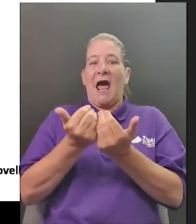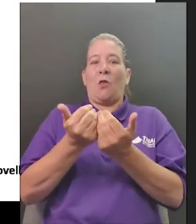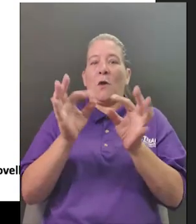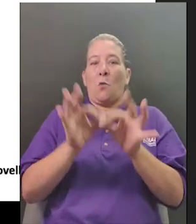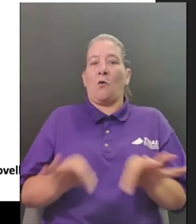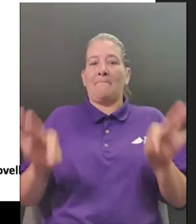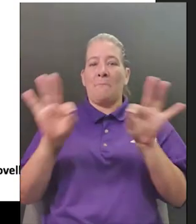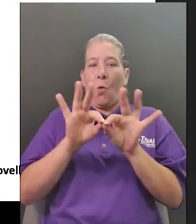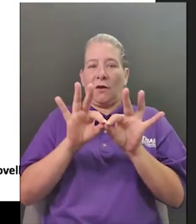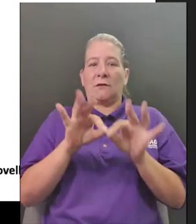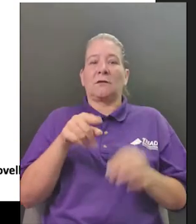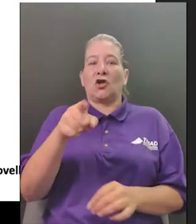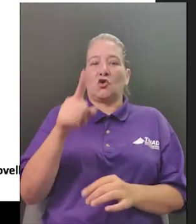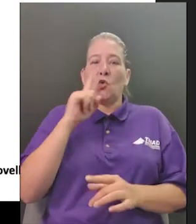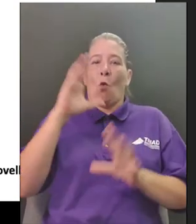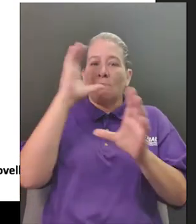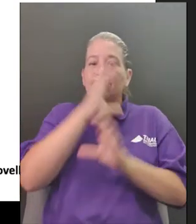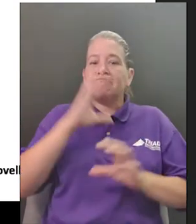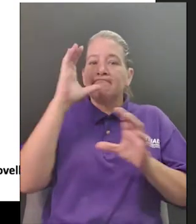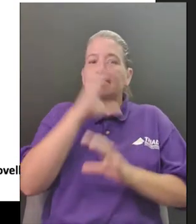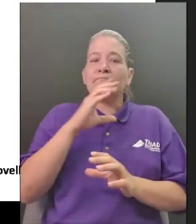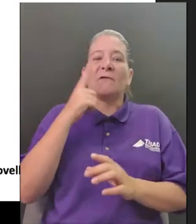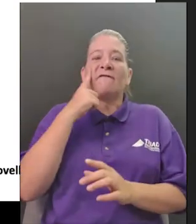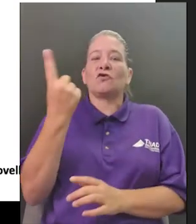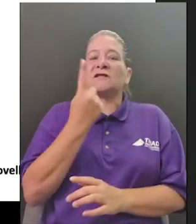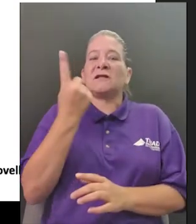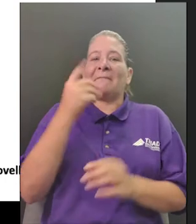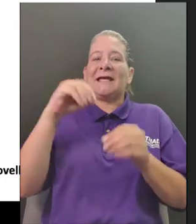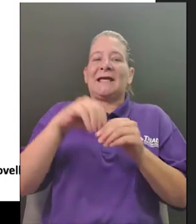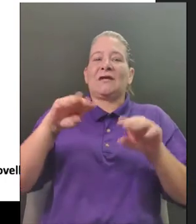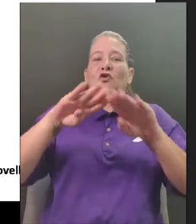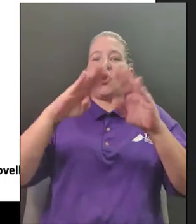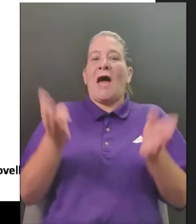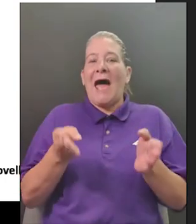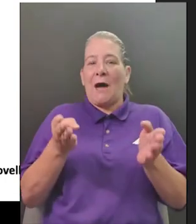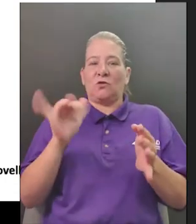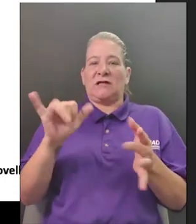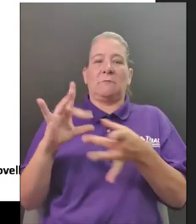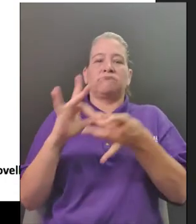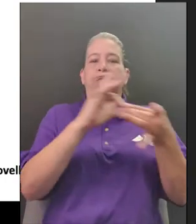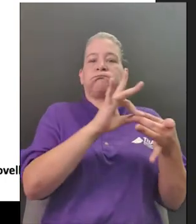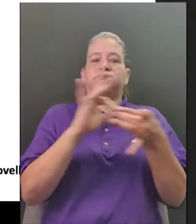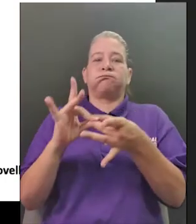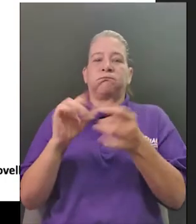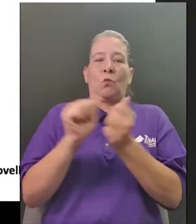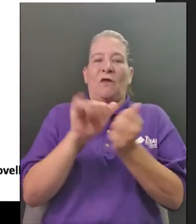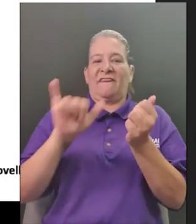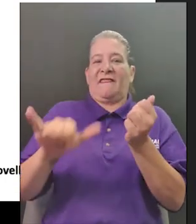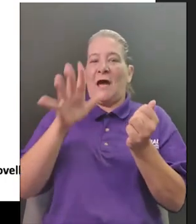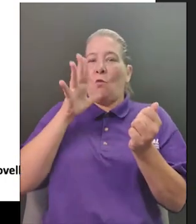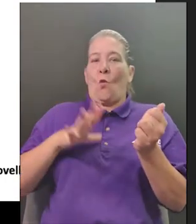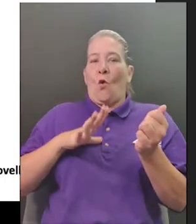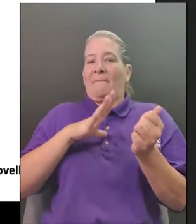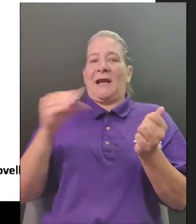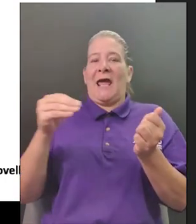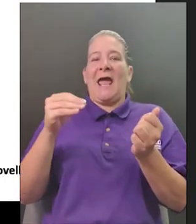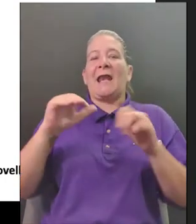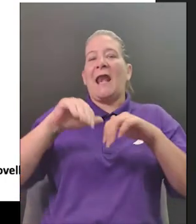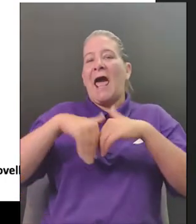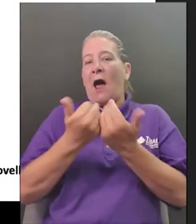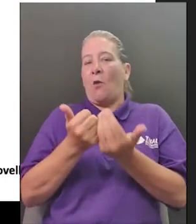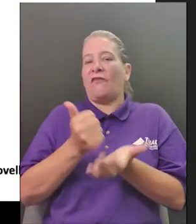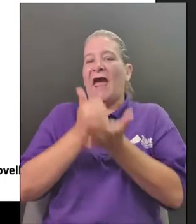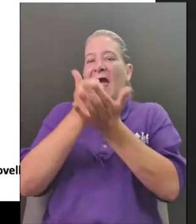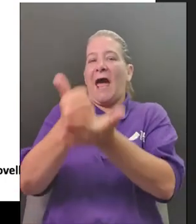go through sorry about that so the woman that you see up on the screen her name is patience